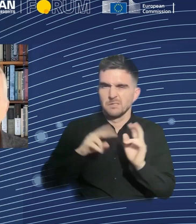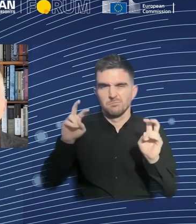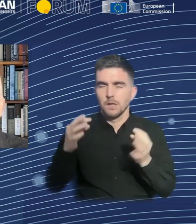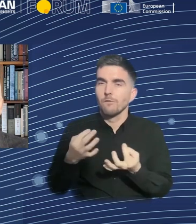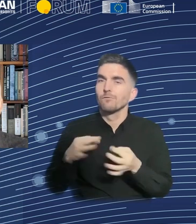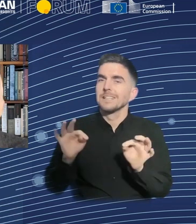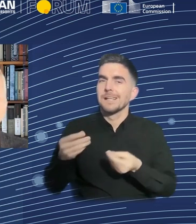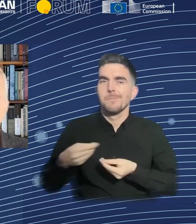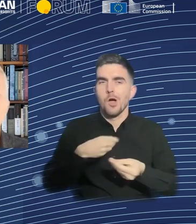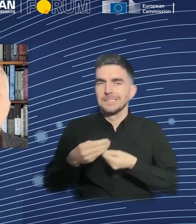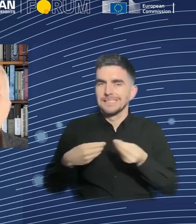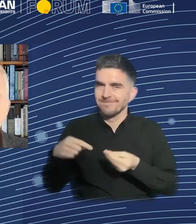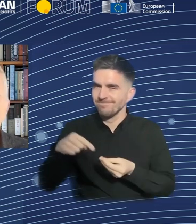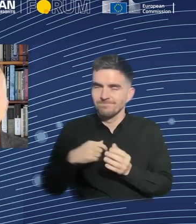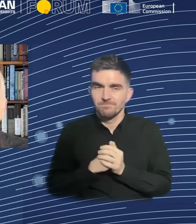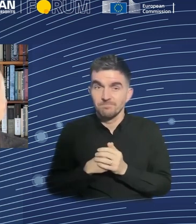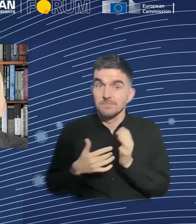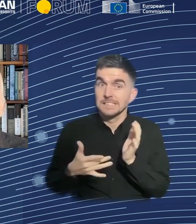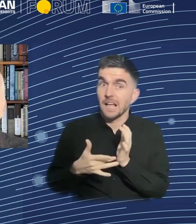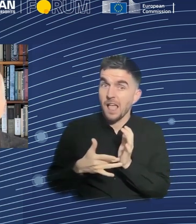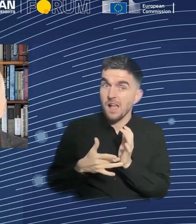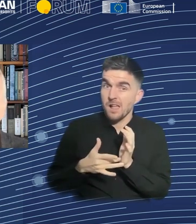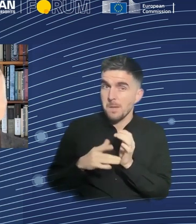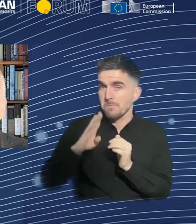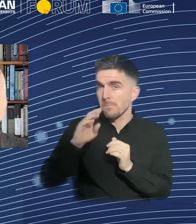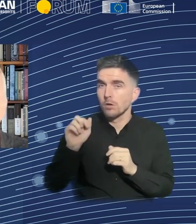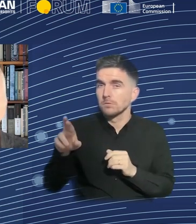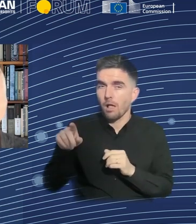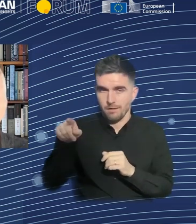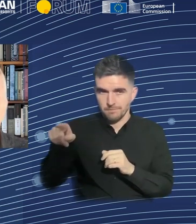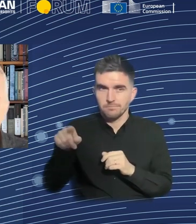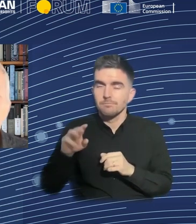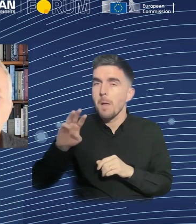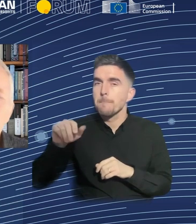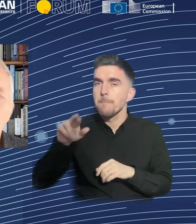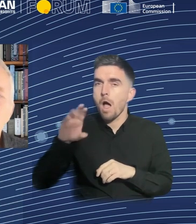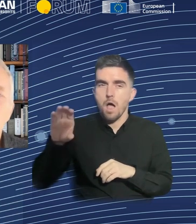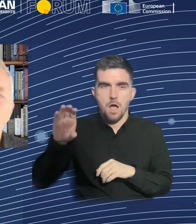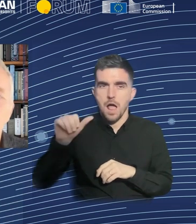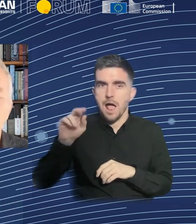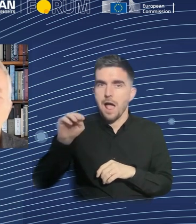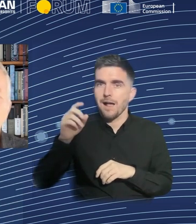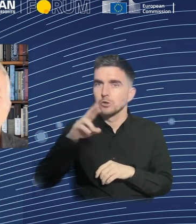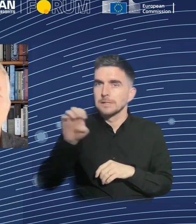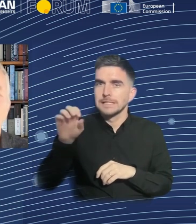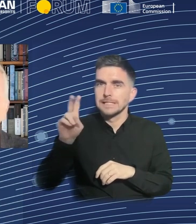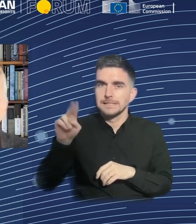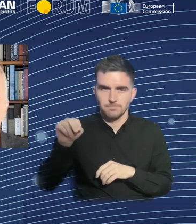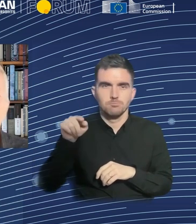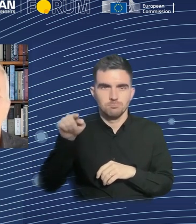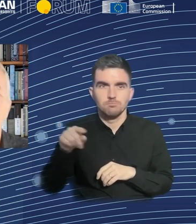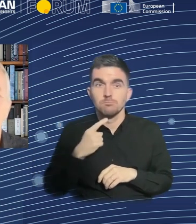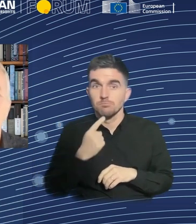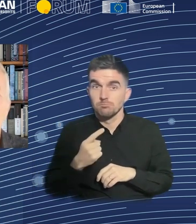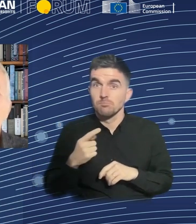Andreessen says that government must keep its hands off to ensure a free market. But to the classical economists like Adam Smith